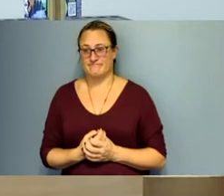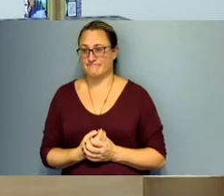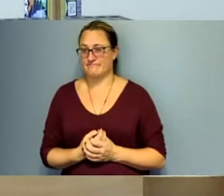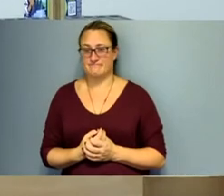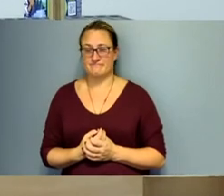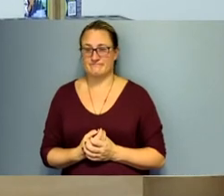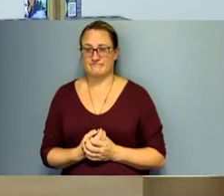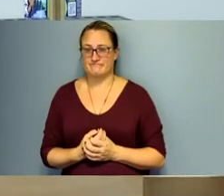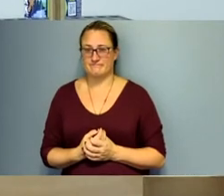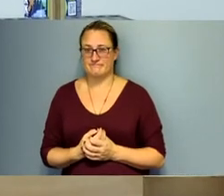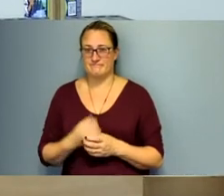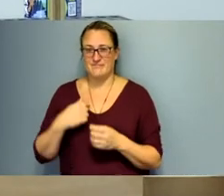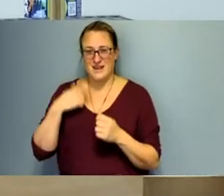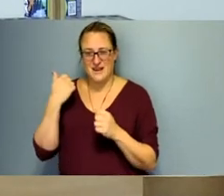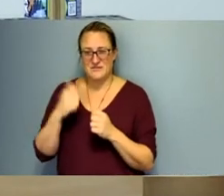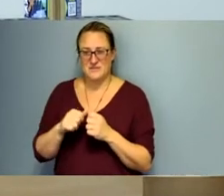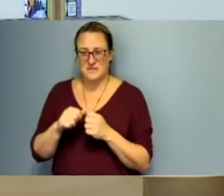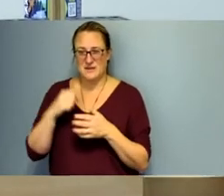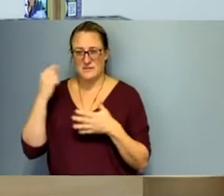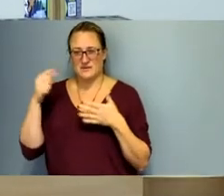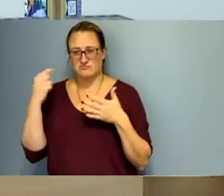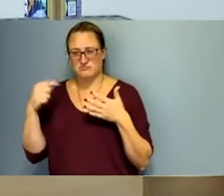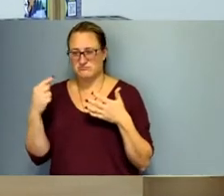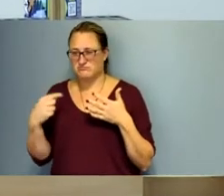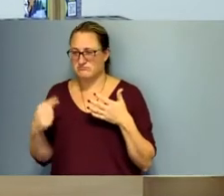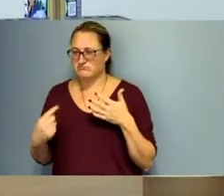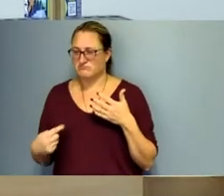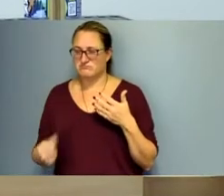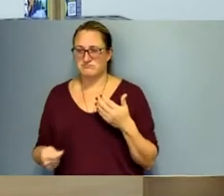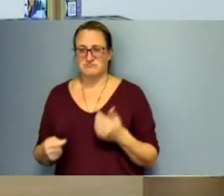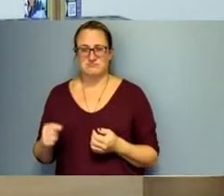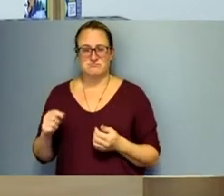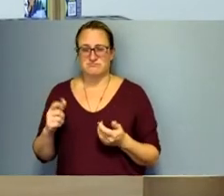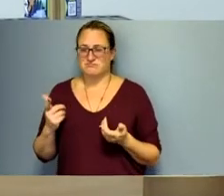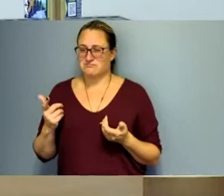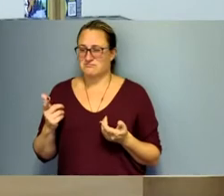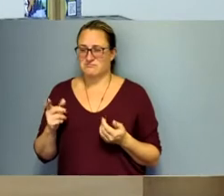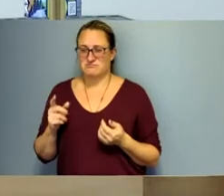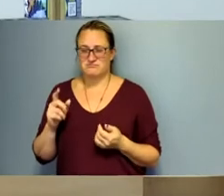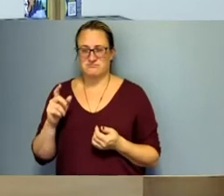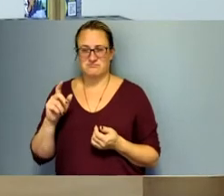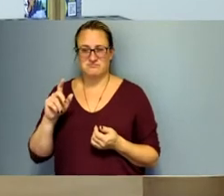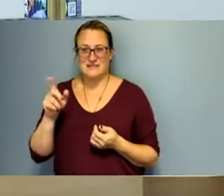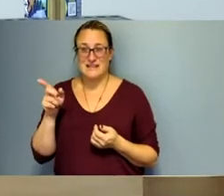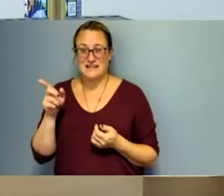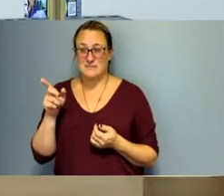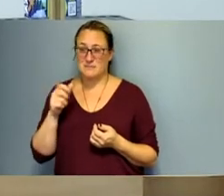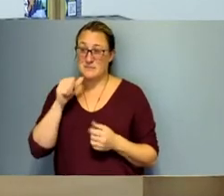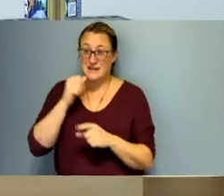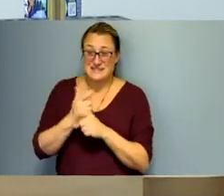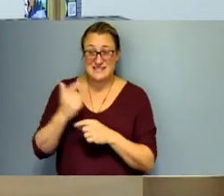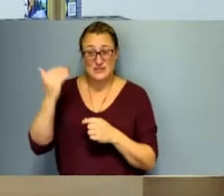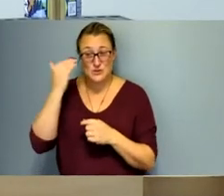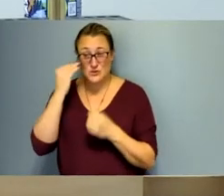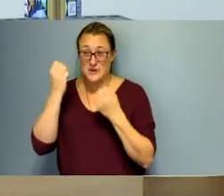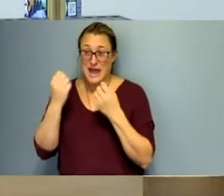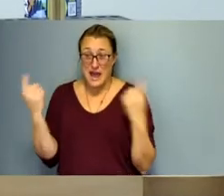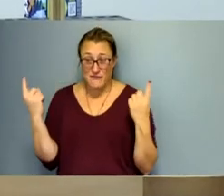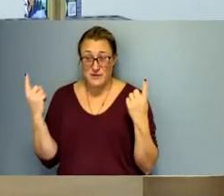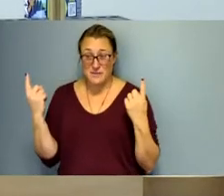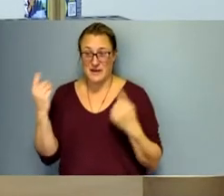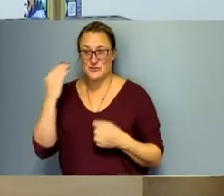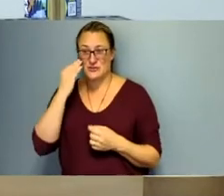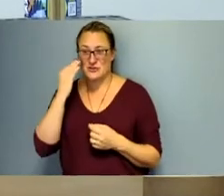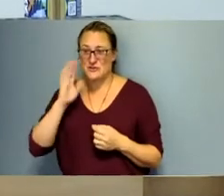just can remember so many times i mean how she just knew everybody that came in um she knew their names or